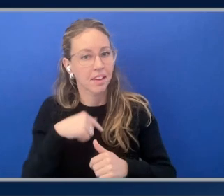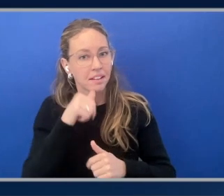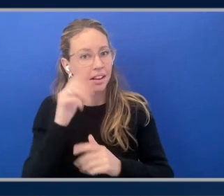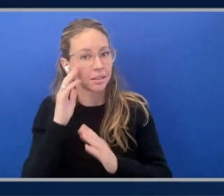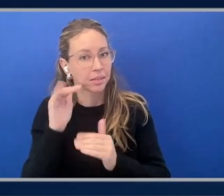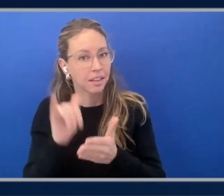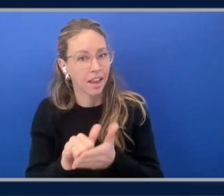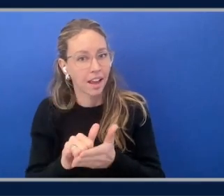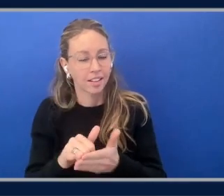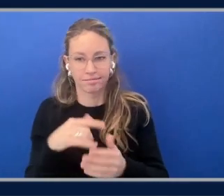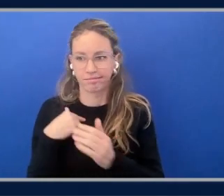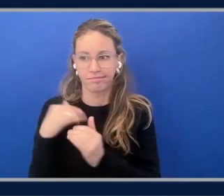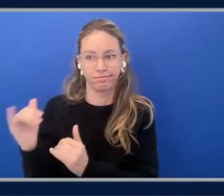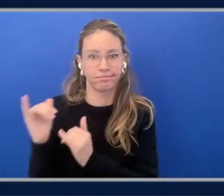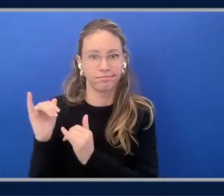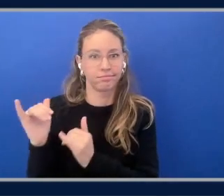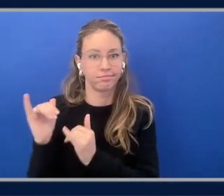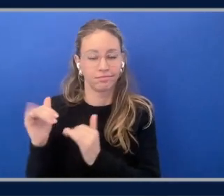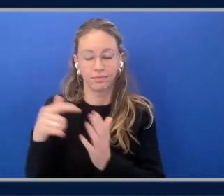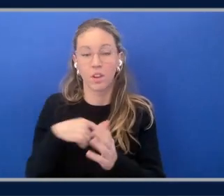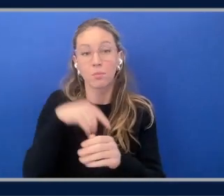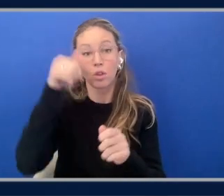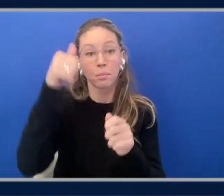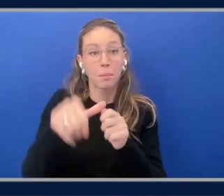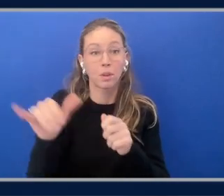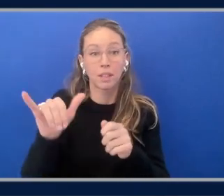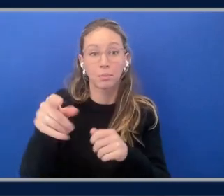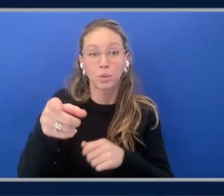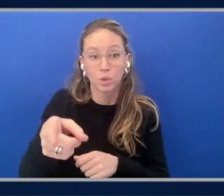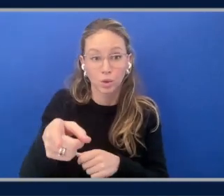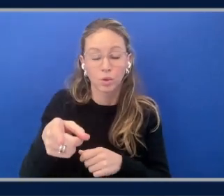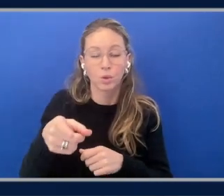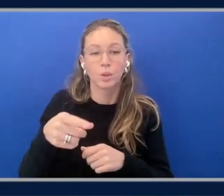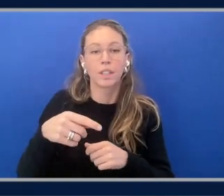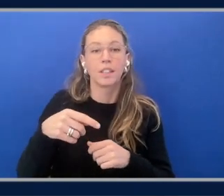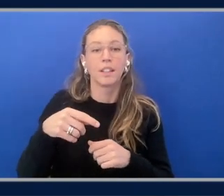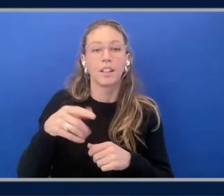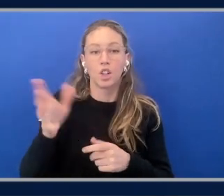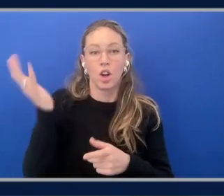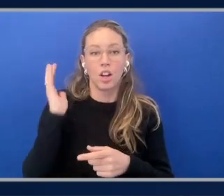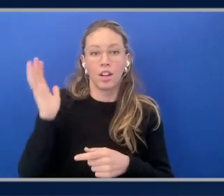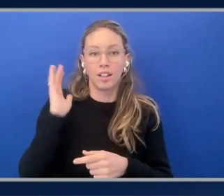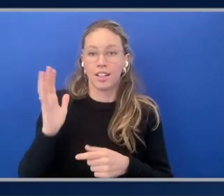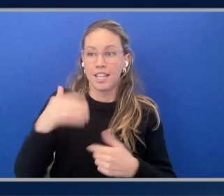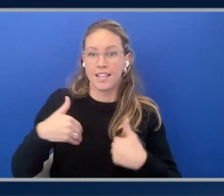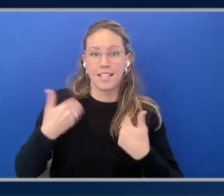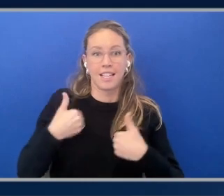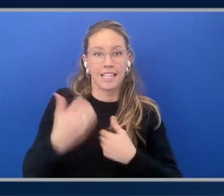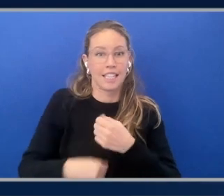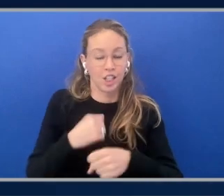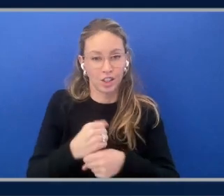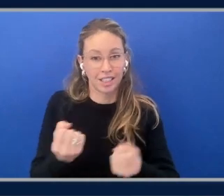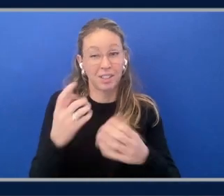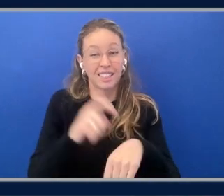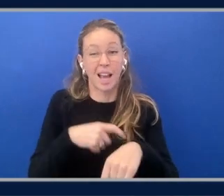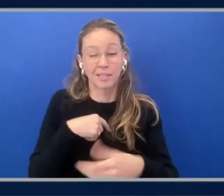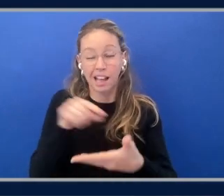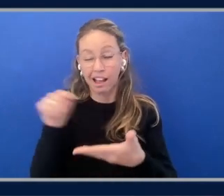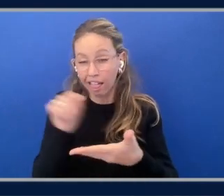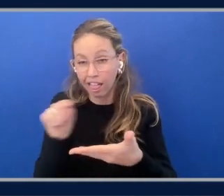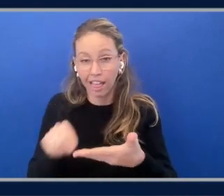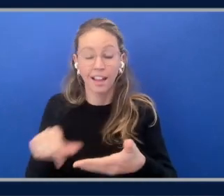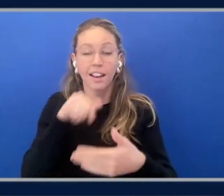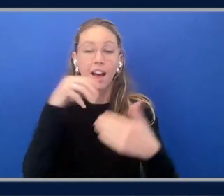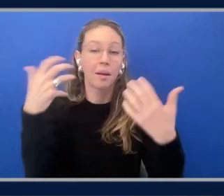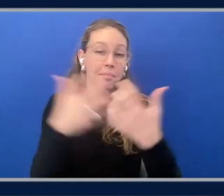all. And I'm thinking, I'm remembering much like you, but back in your your formative years, thinking how many times I had to scribble it out and it wasn't matching